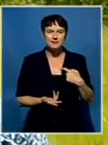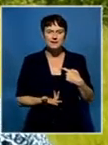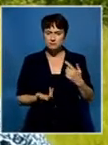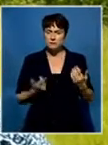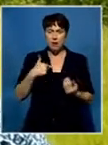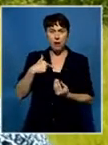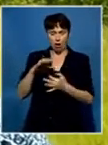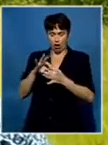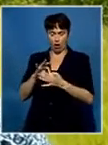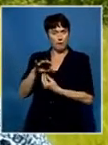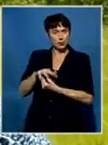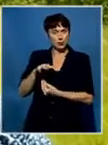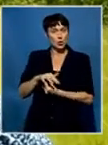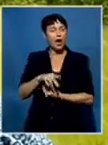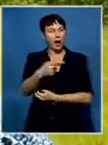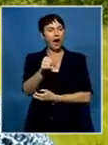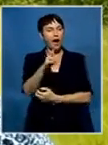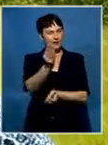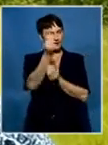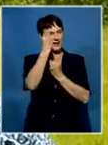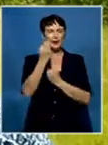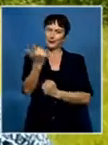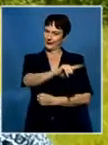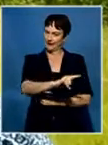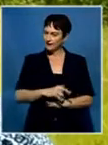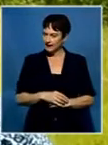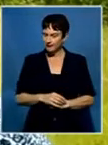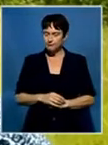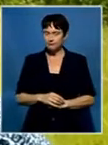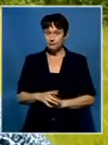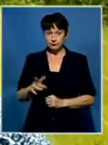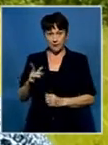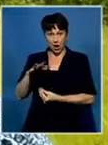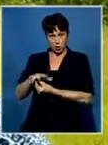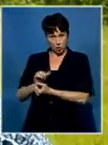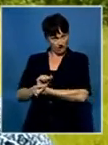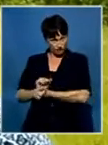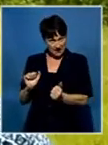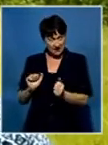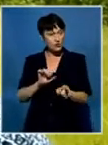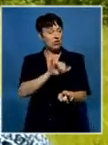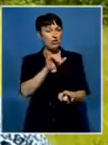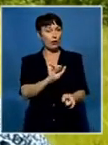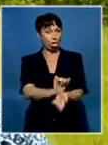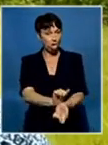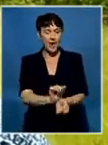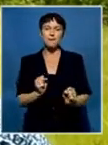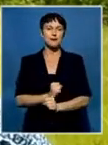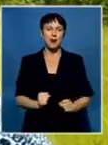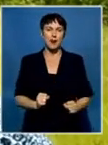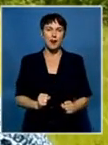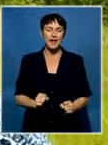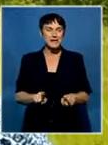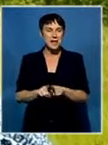we are living in Lesotho, thinking we are free, there is no free Lesotho without free South Africa. And there's no free South Africa without free